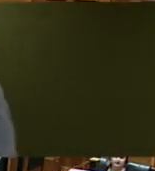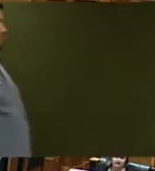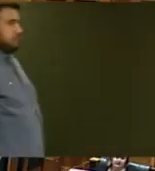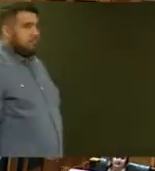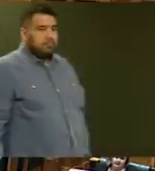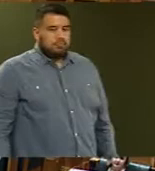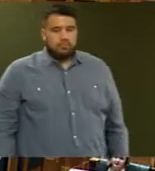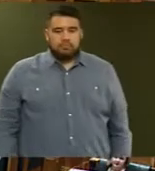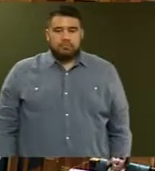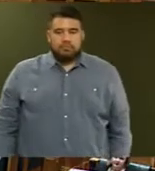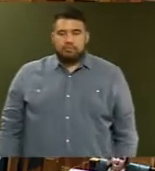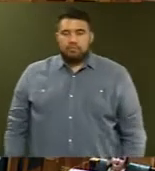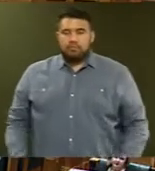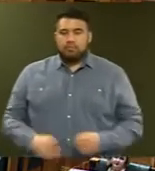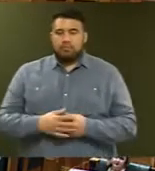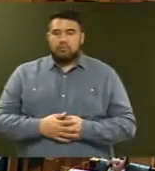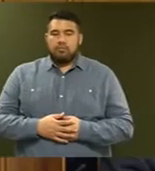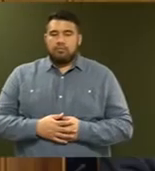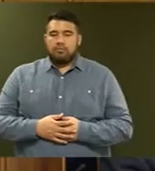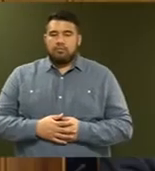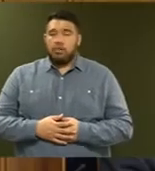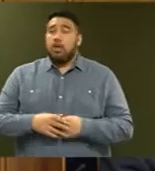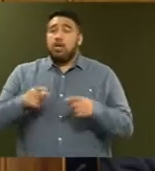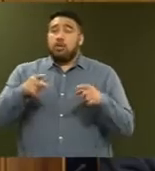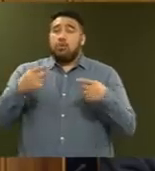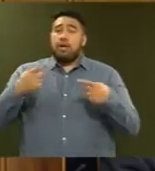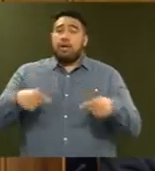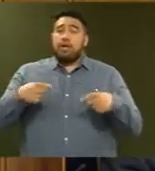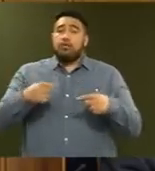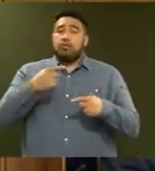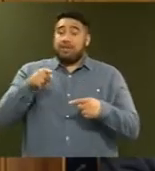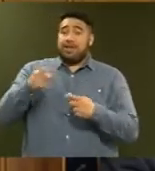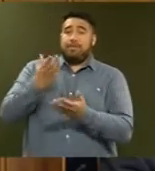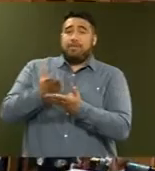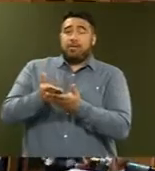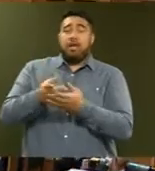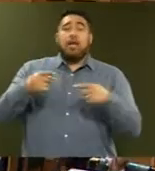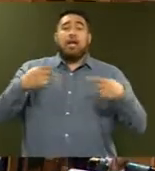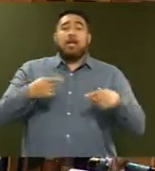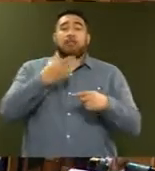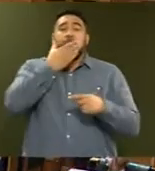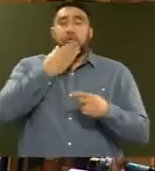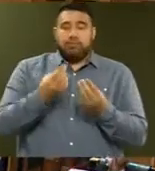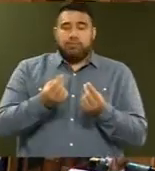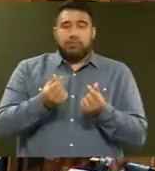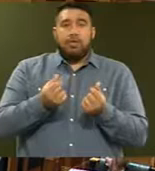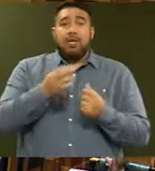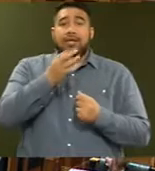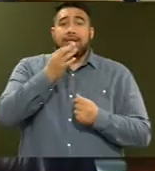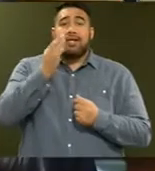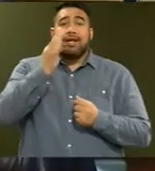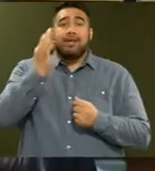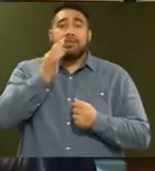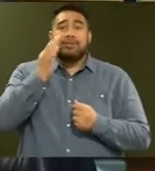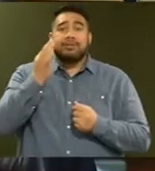Is the use of loose leaf cannabis allowed under this bill? Mr Speaker, I think that's unlikely, but we